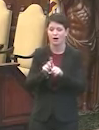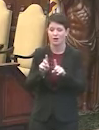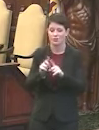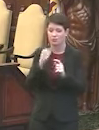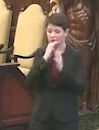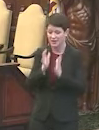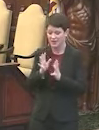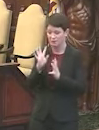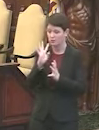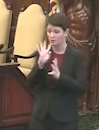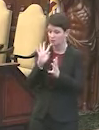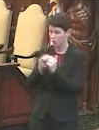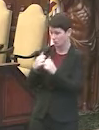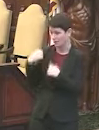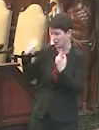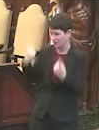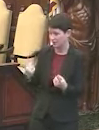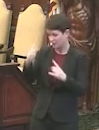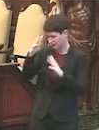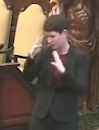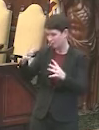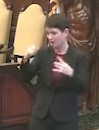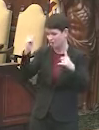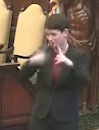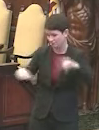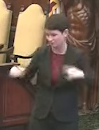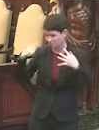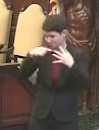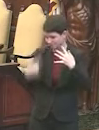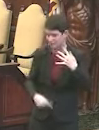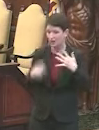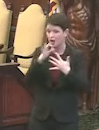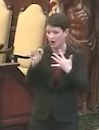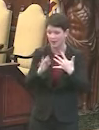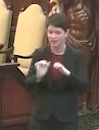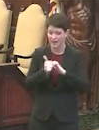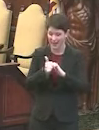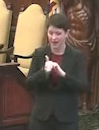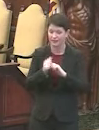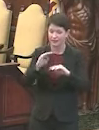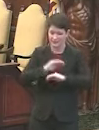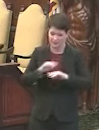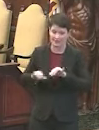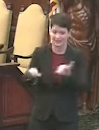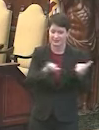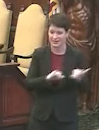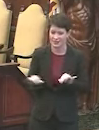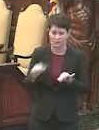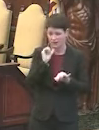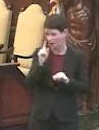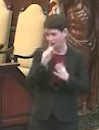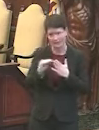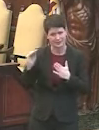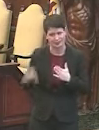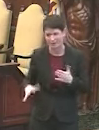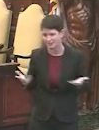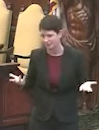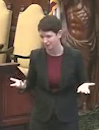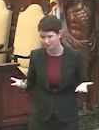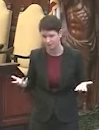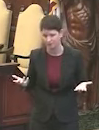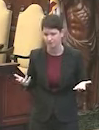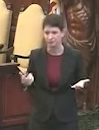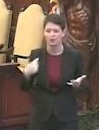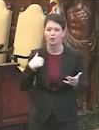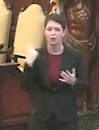experts that we spoke to, came up with a variety of options for how restaurants can meet the standards that were not terribly expensive. So,